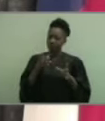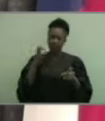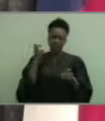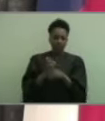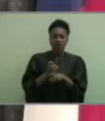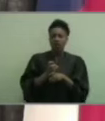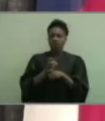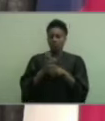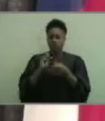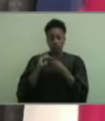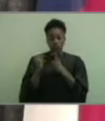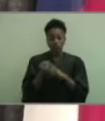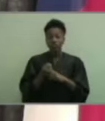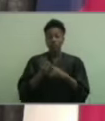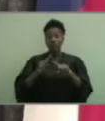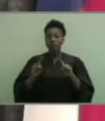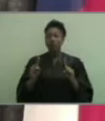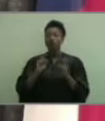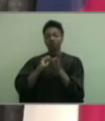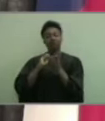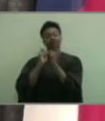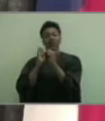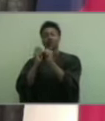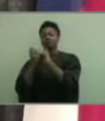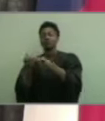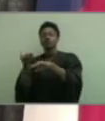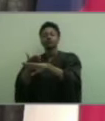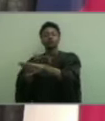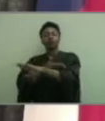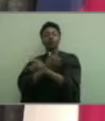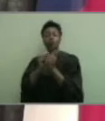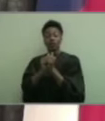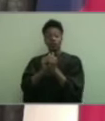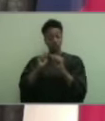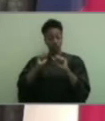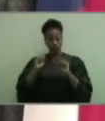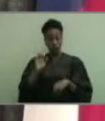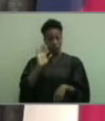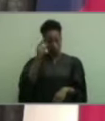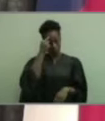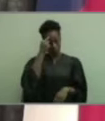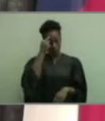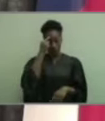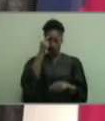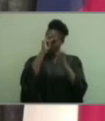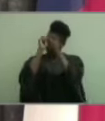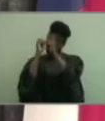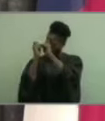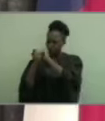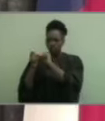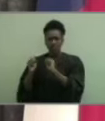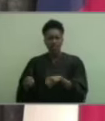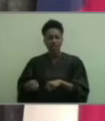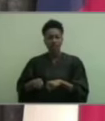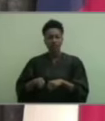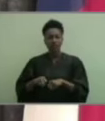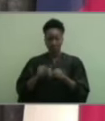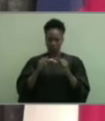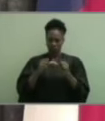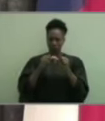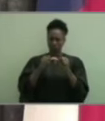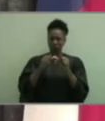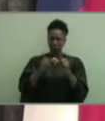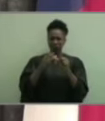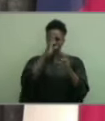you've changed along with them. So feel free to change your mind. Strive to do and create things that you